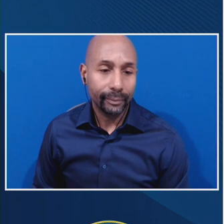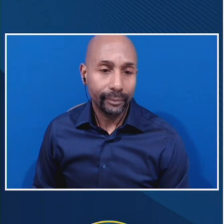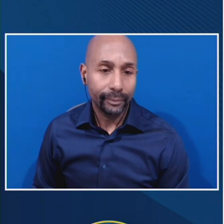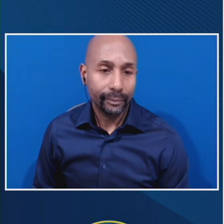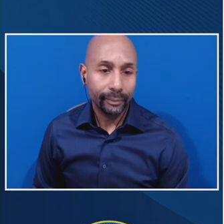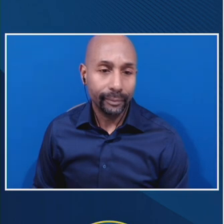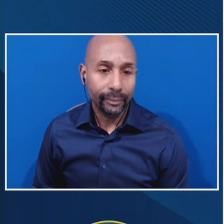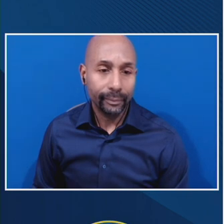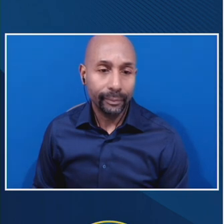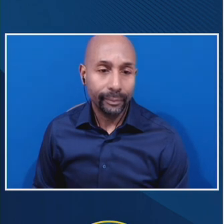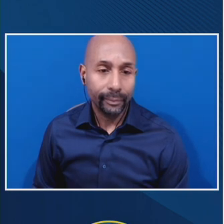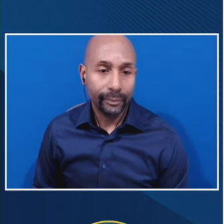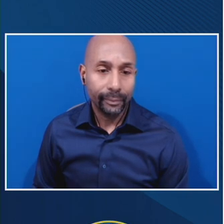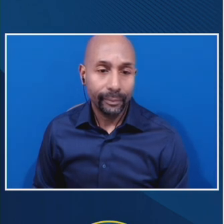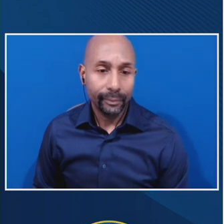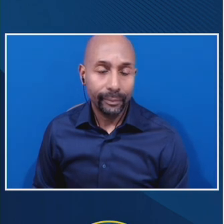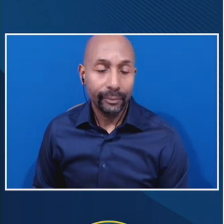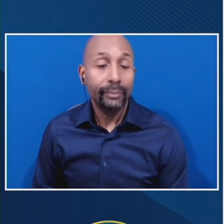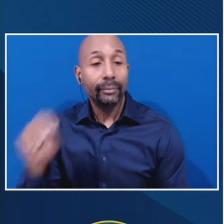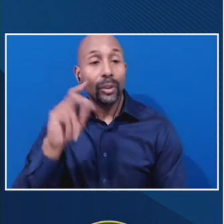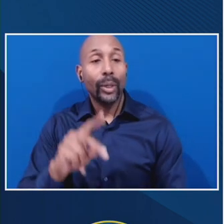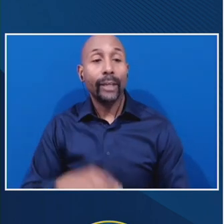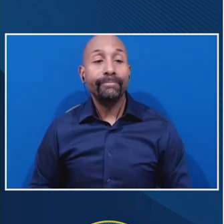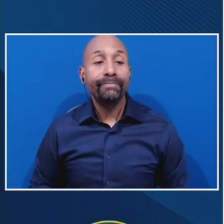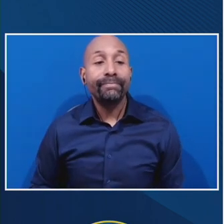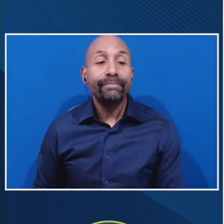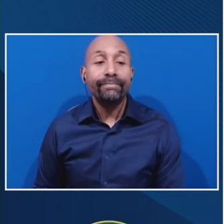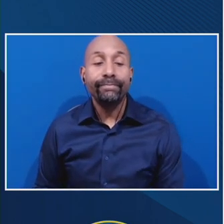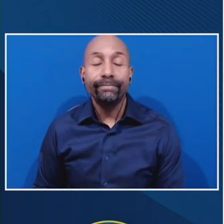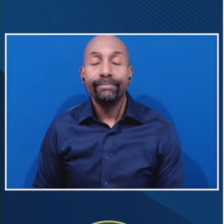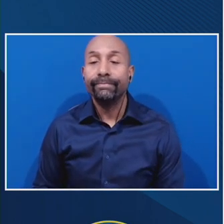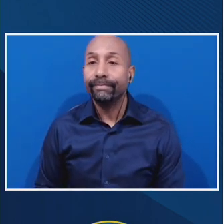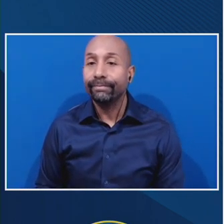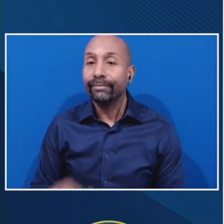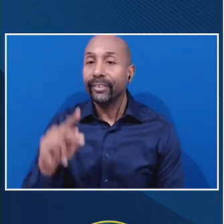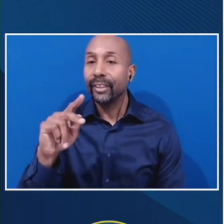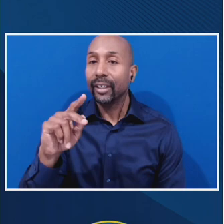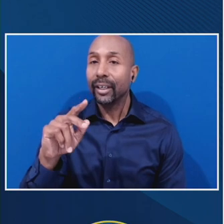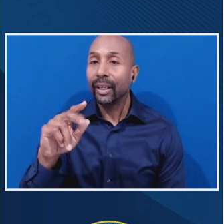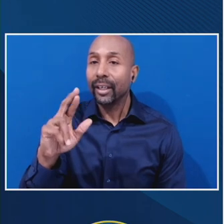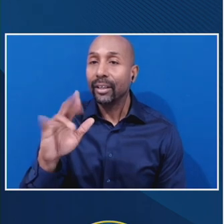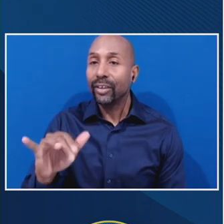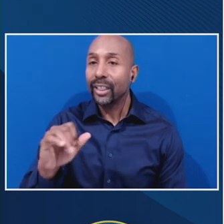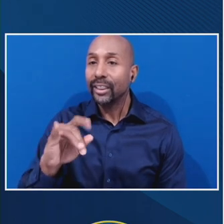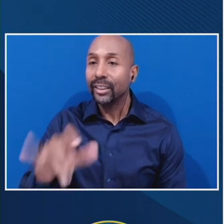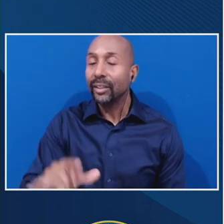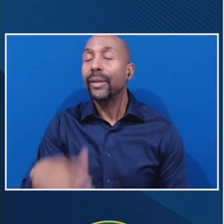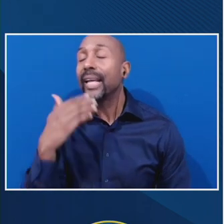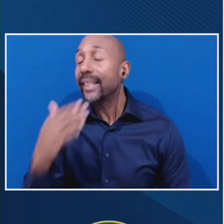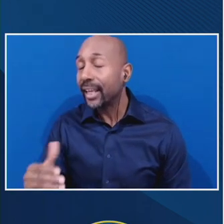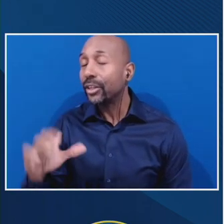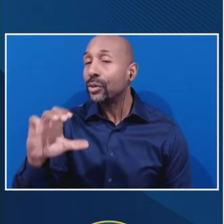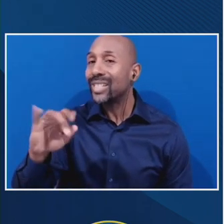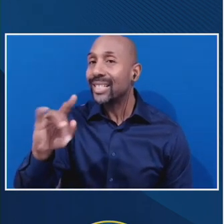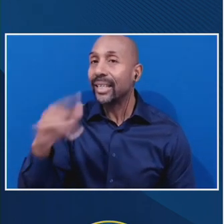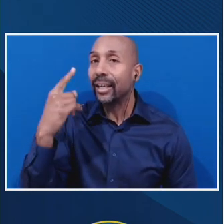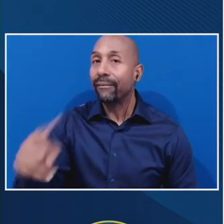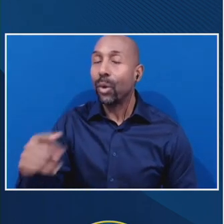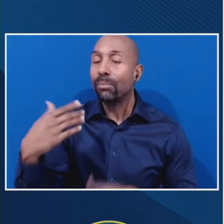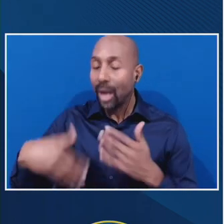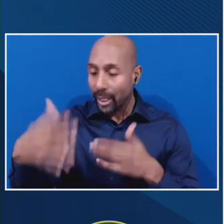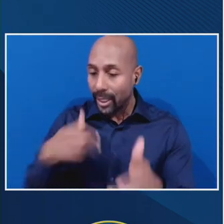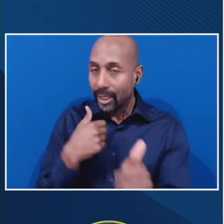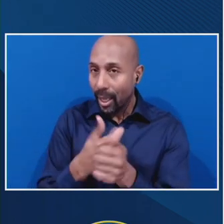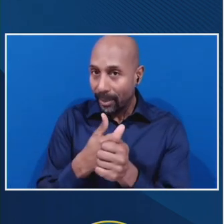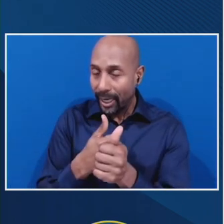Okay. All right. Yep. All right. Thank you, Cindy, for those, uh, process, um, updates, uh, that, as she mentioned,